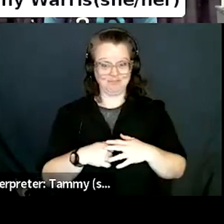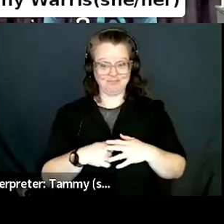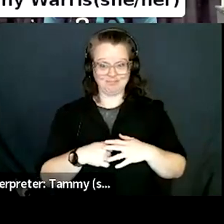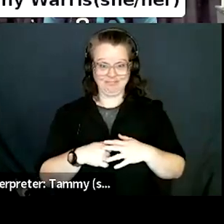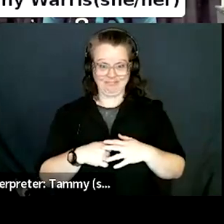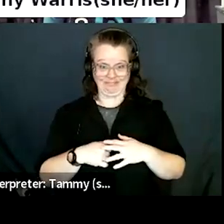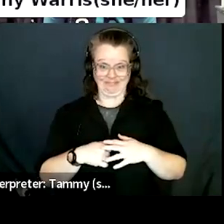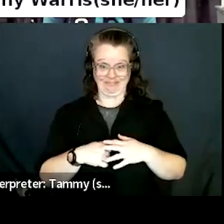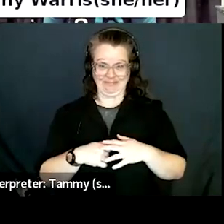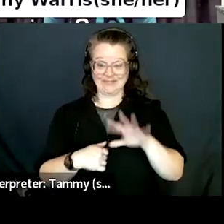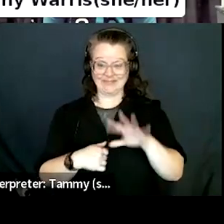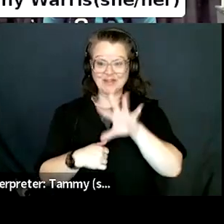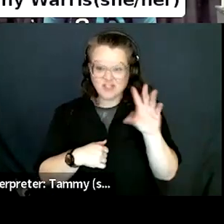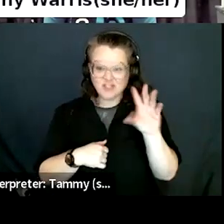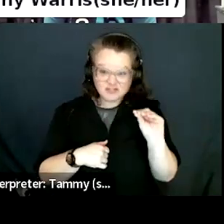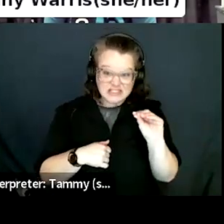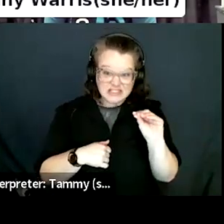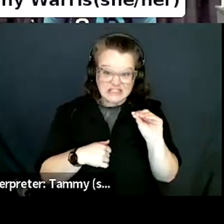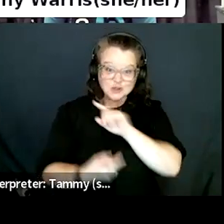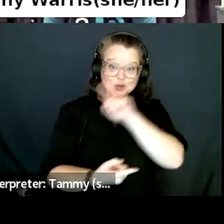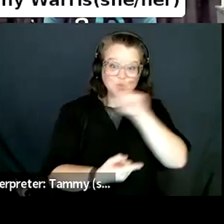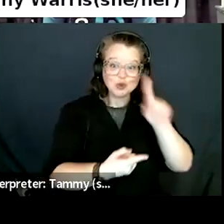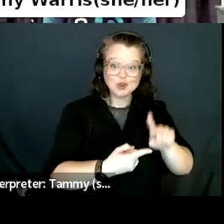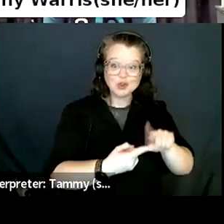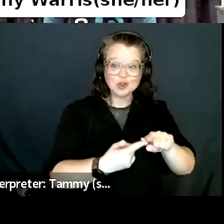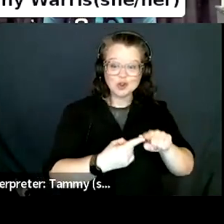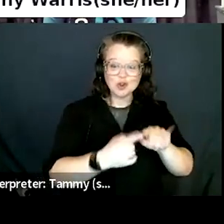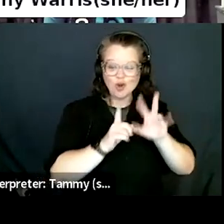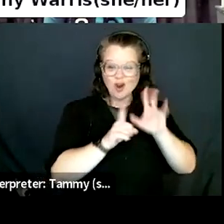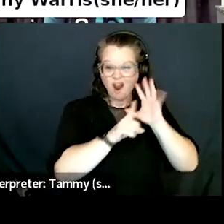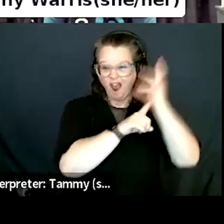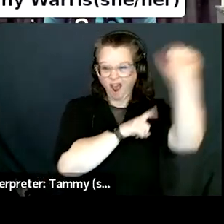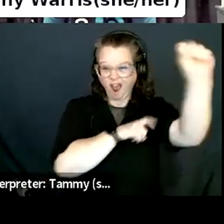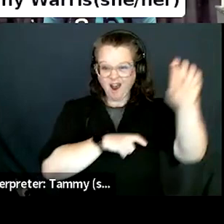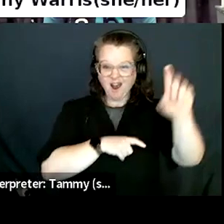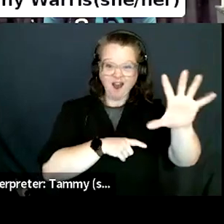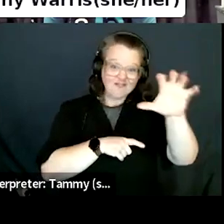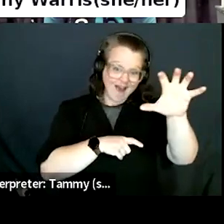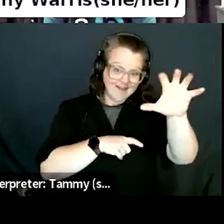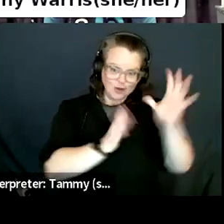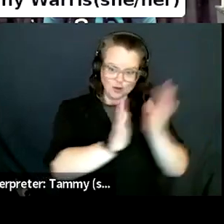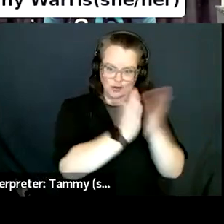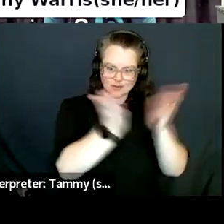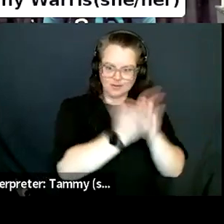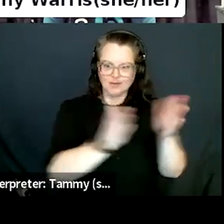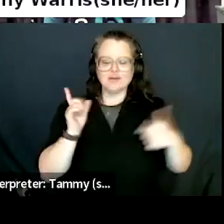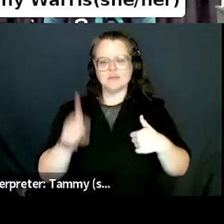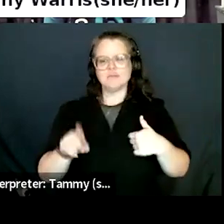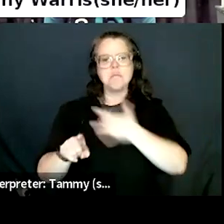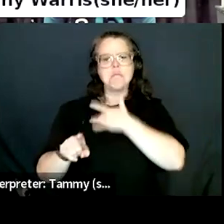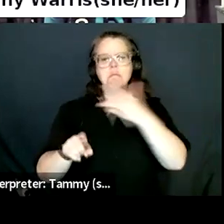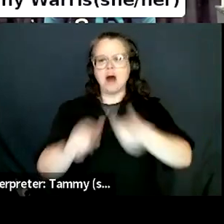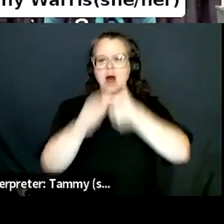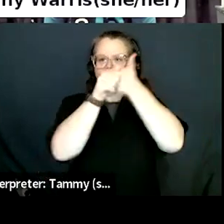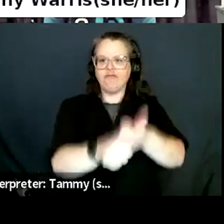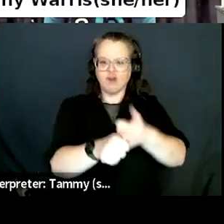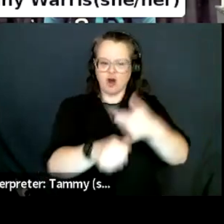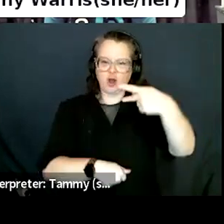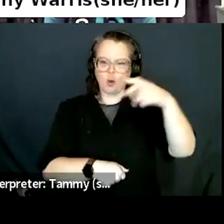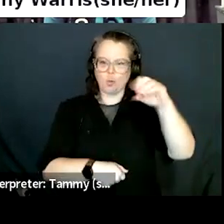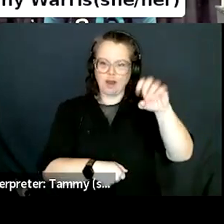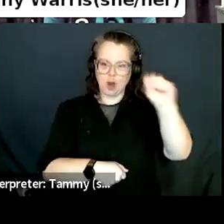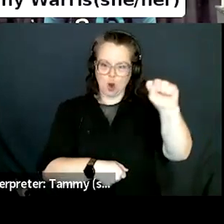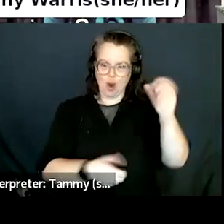depending on, on the day and the time of year. Um, we count transactions and our transactions pretty much stay at around